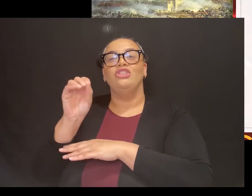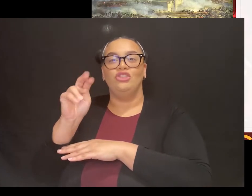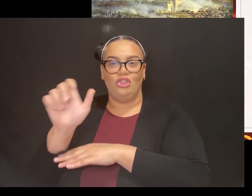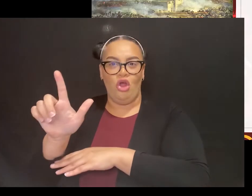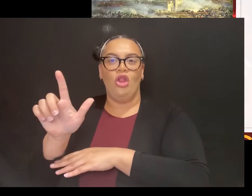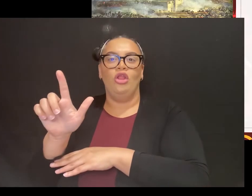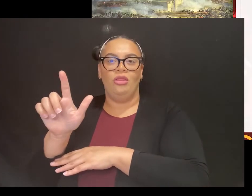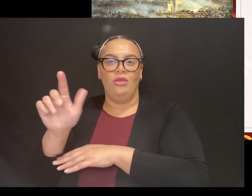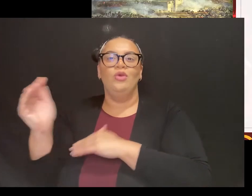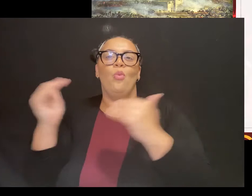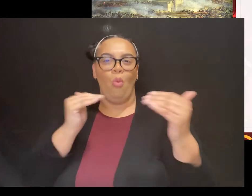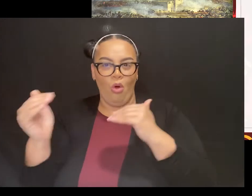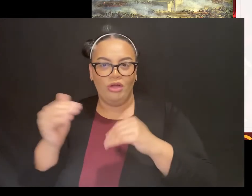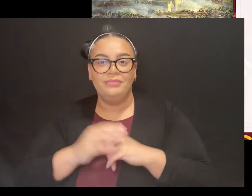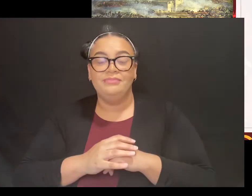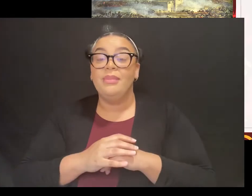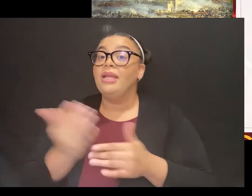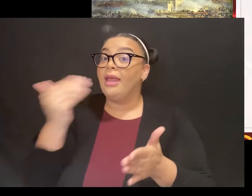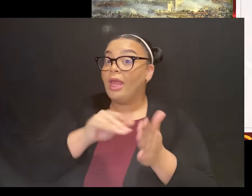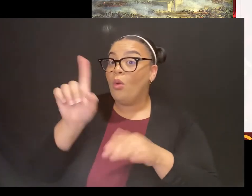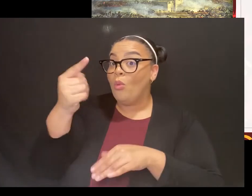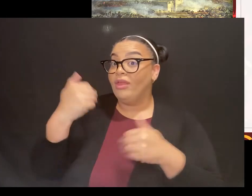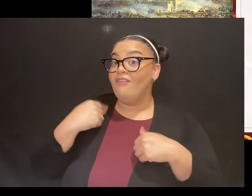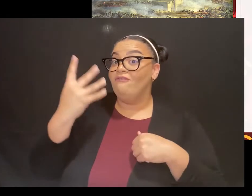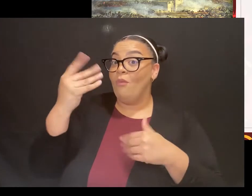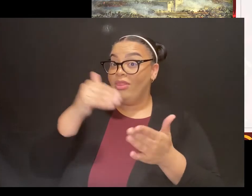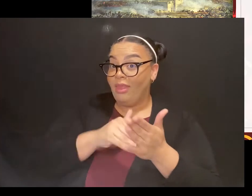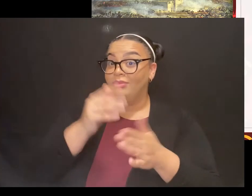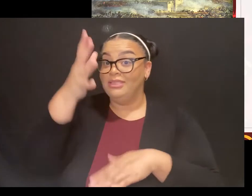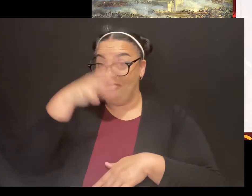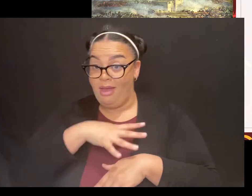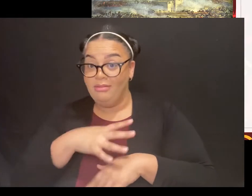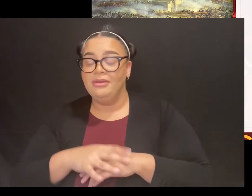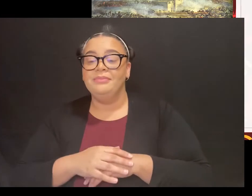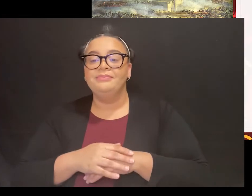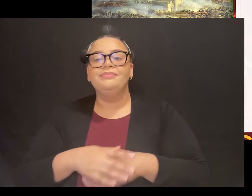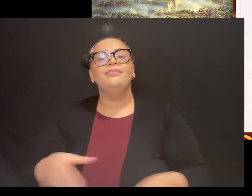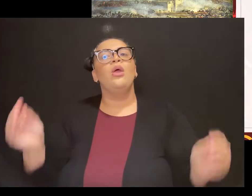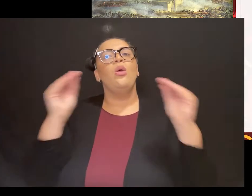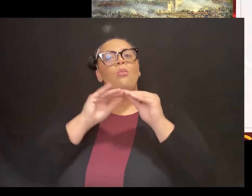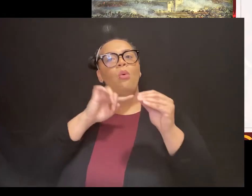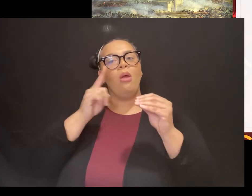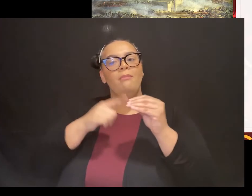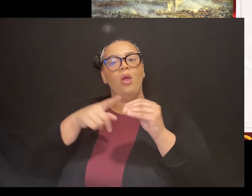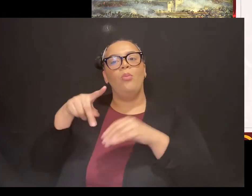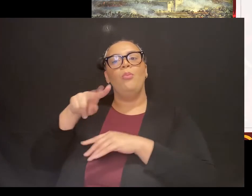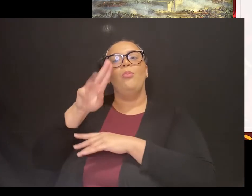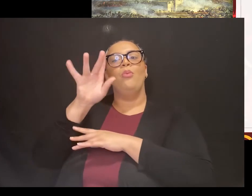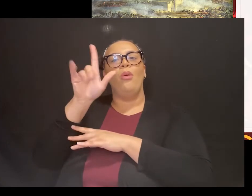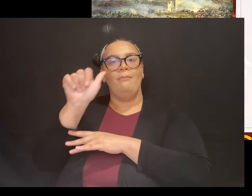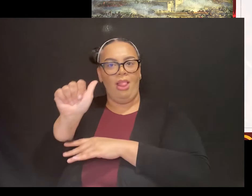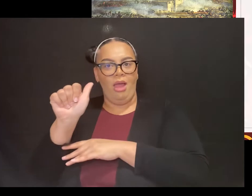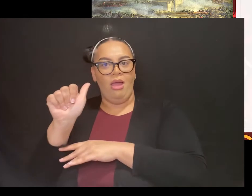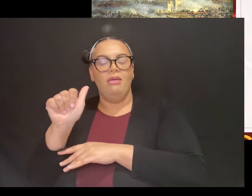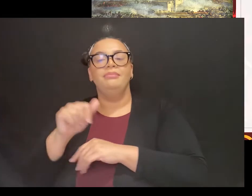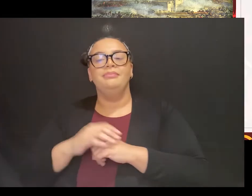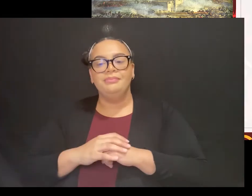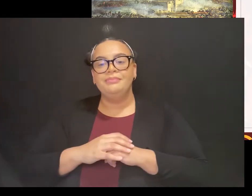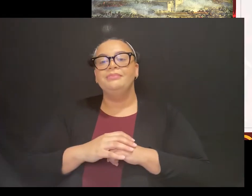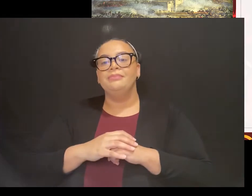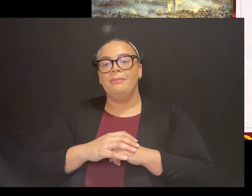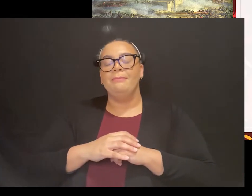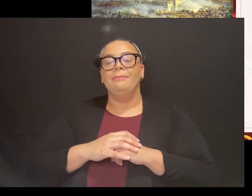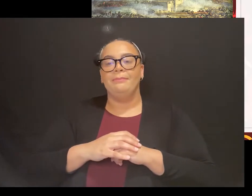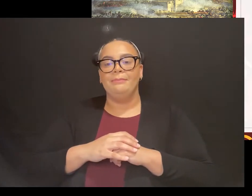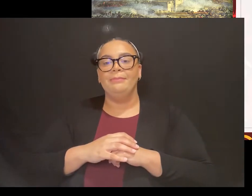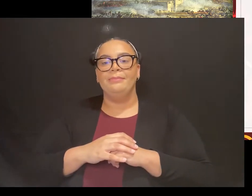So more about the Battle of Puebla. Let me, it's going here. The Battle of Puebla occurred